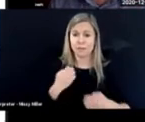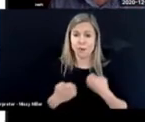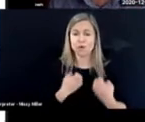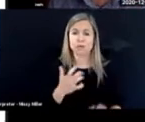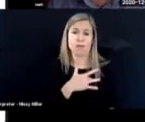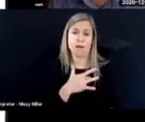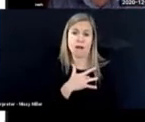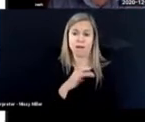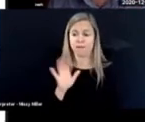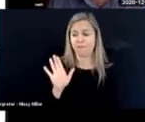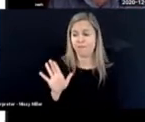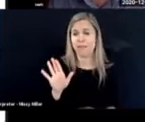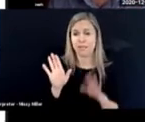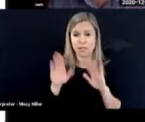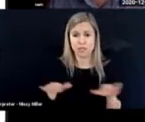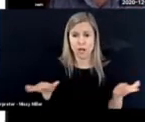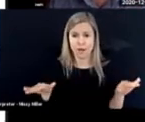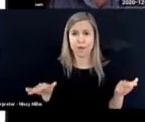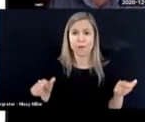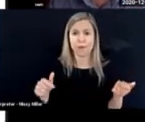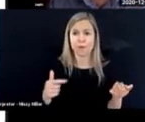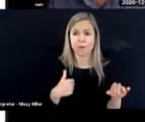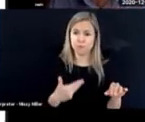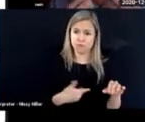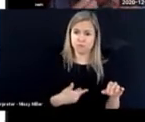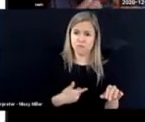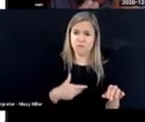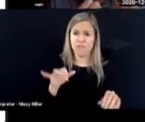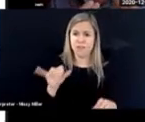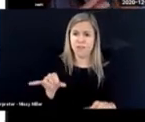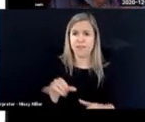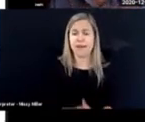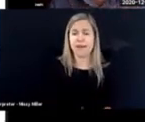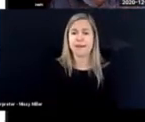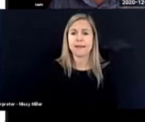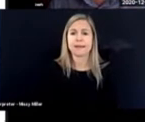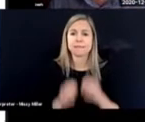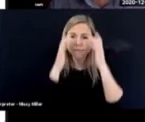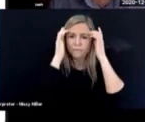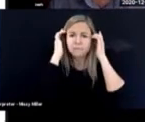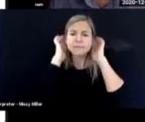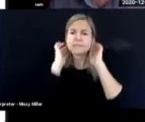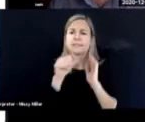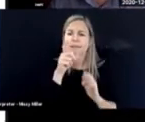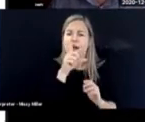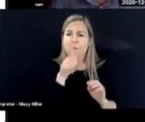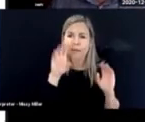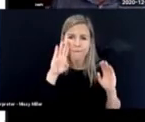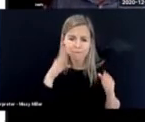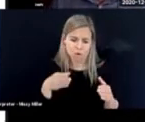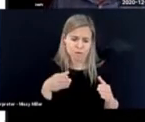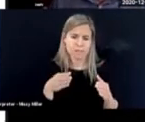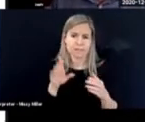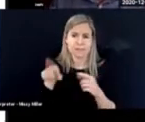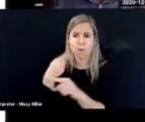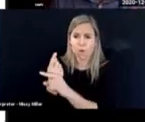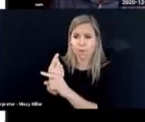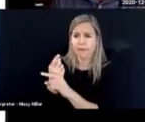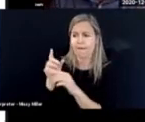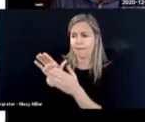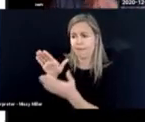to the emotional heart of the child. You get that feeling. It's not focused